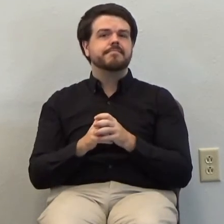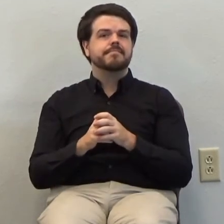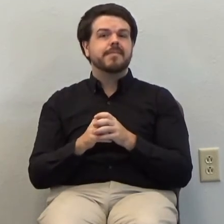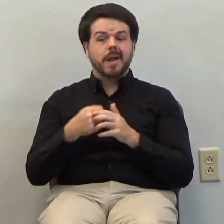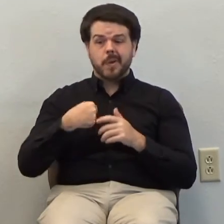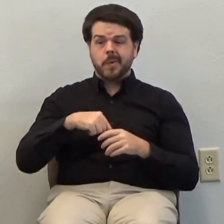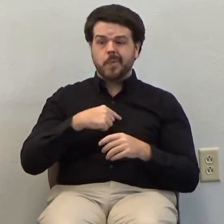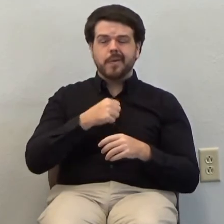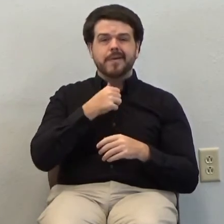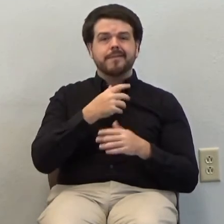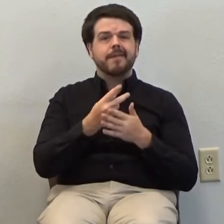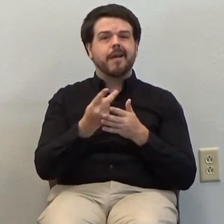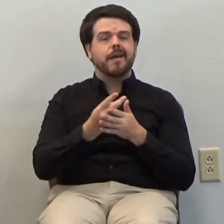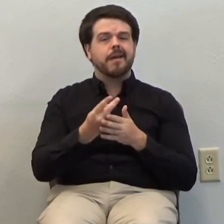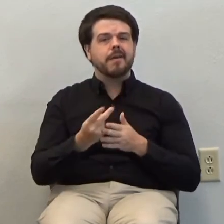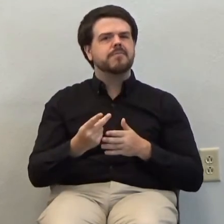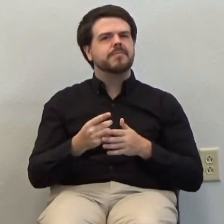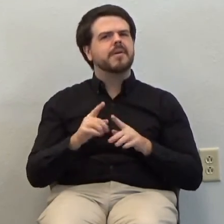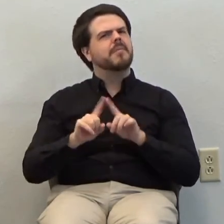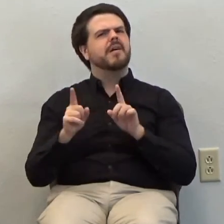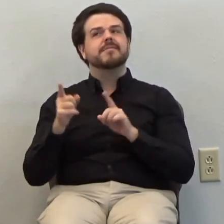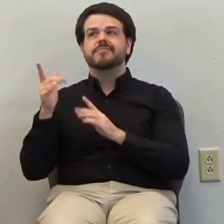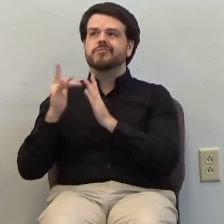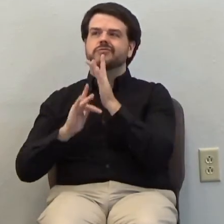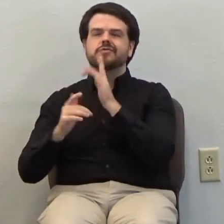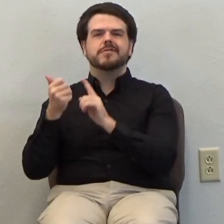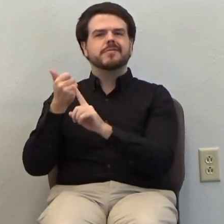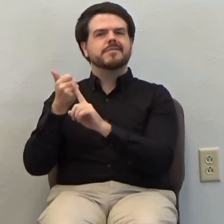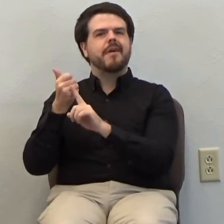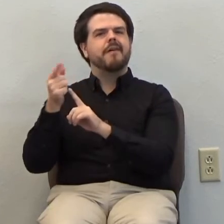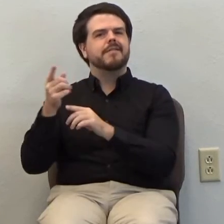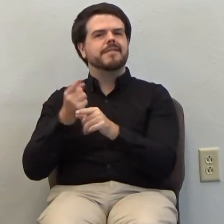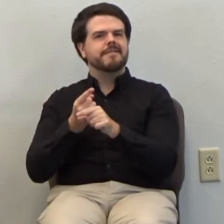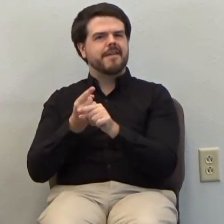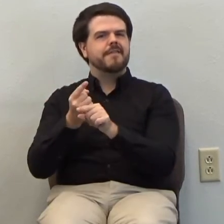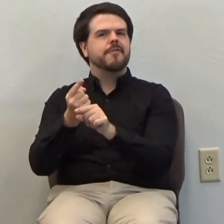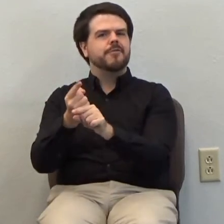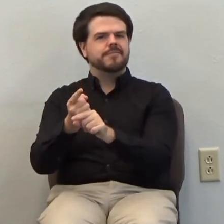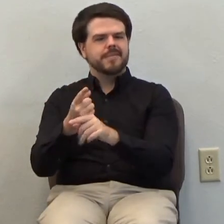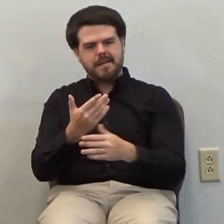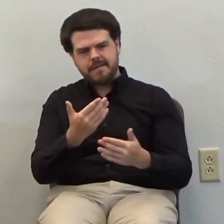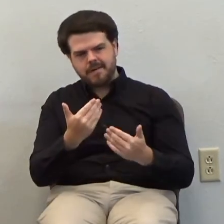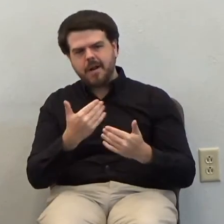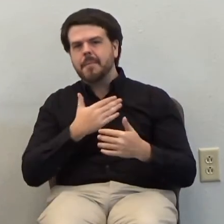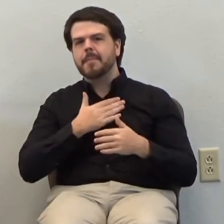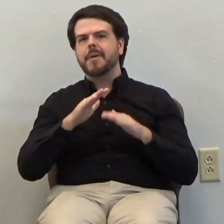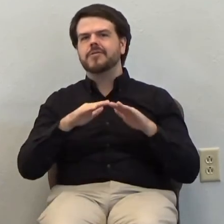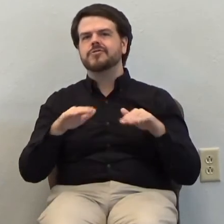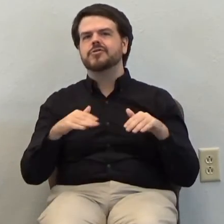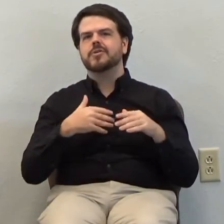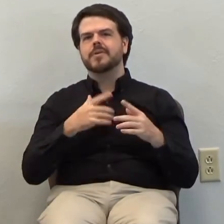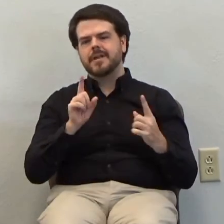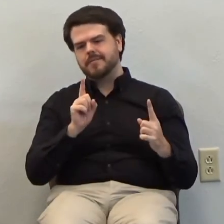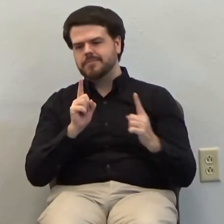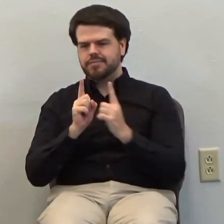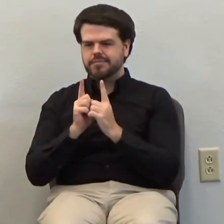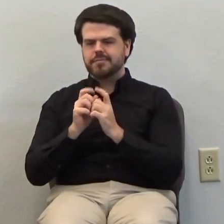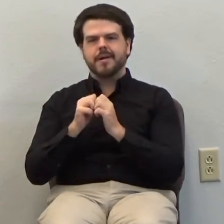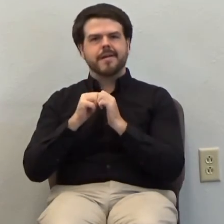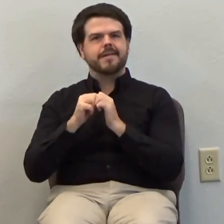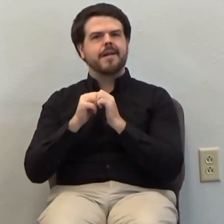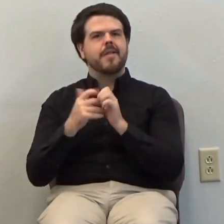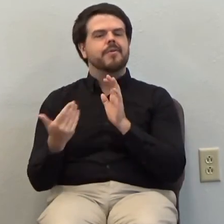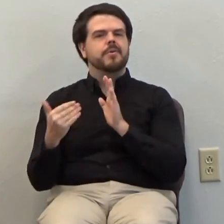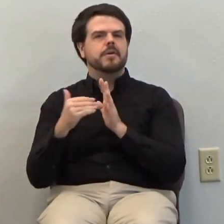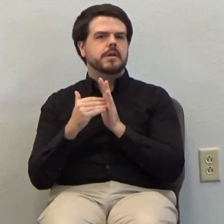but he is faithful and he says come my child let me cleanse you let's get back together again let